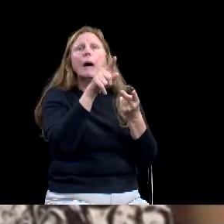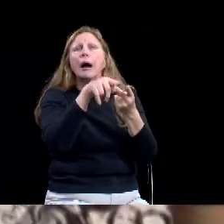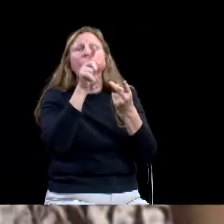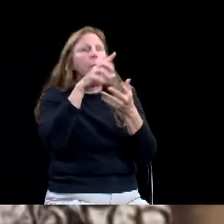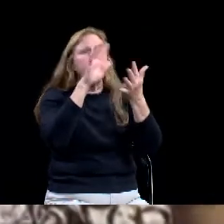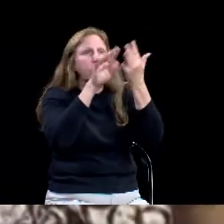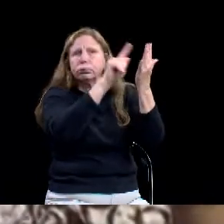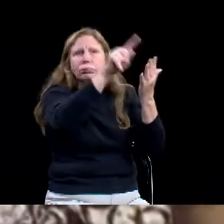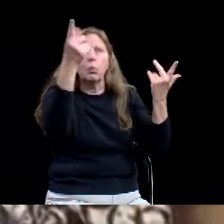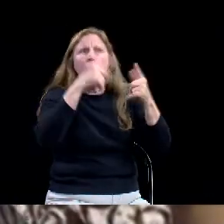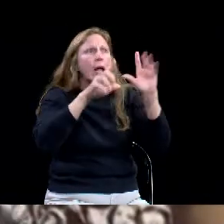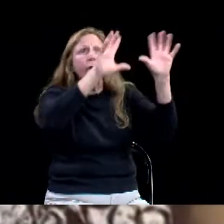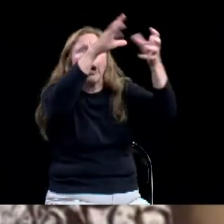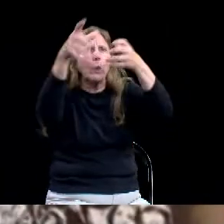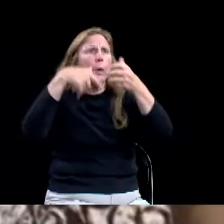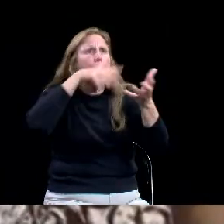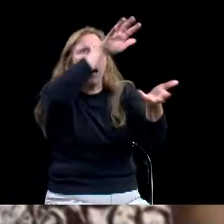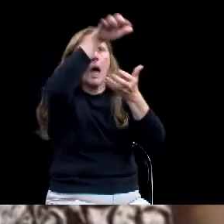Yes, ma'am.